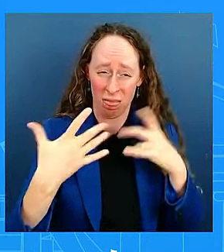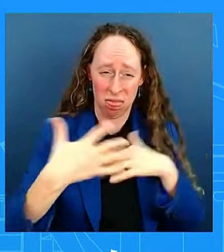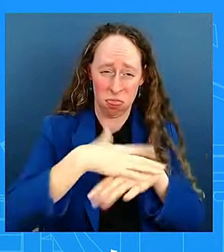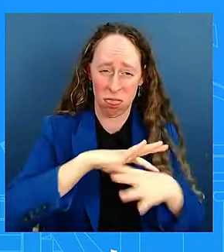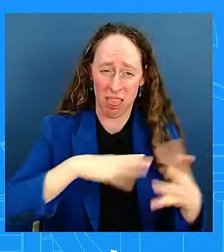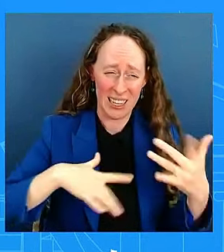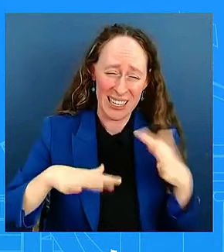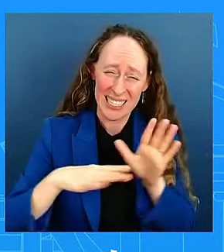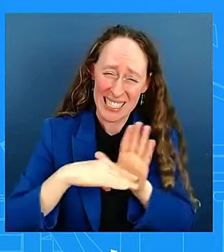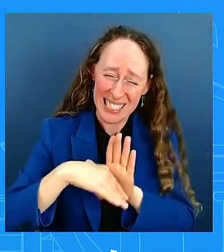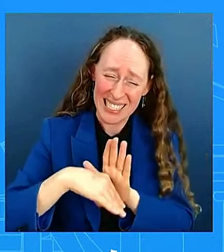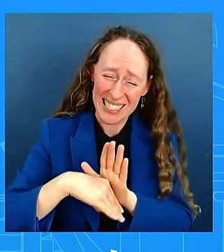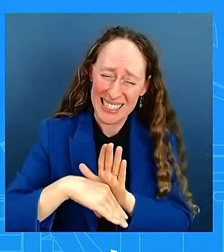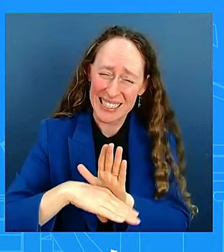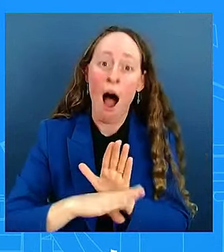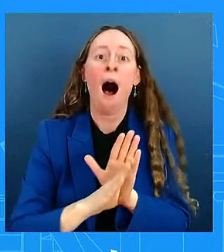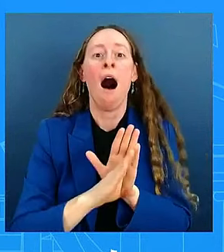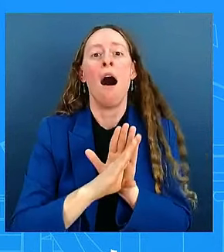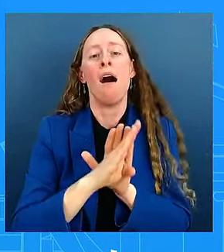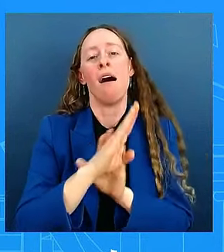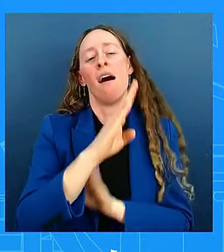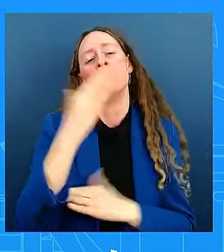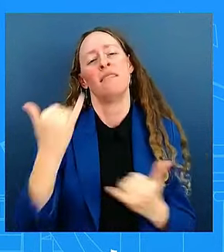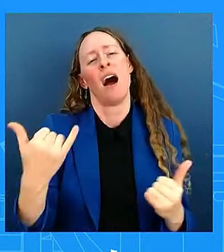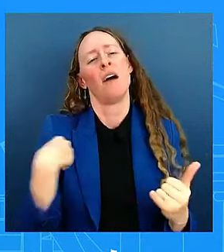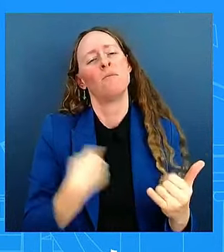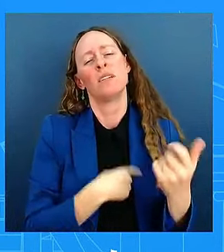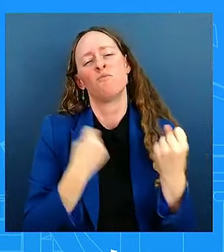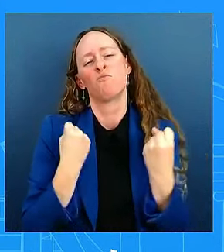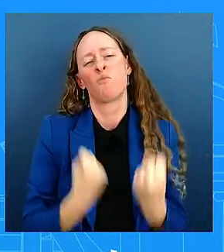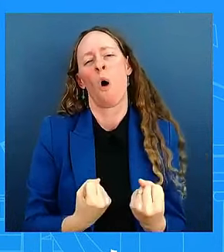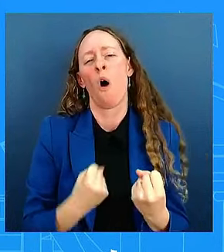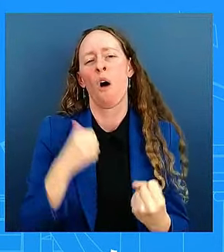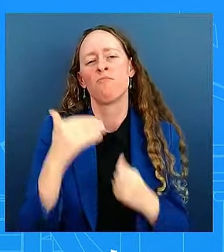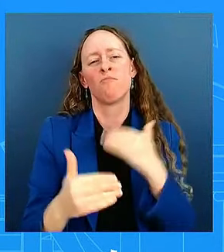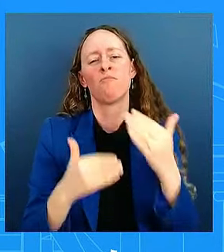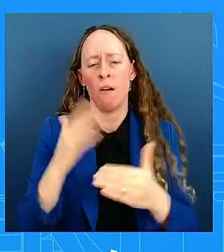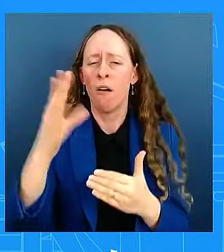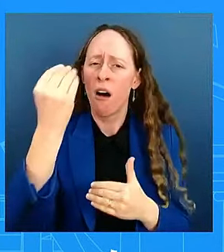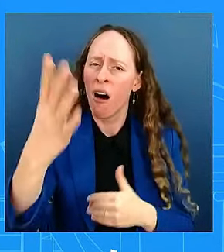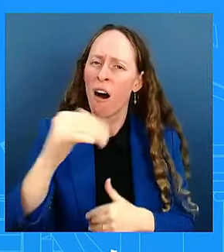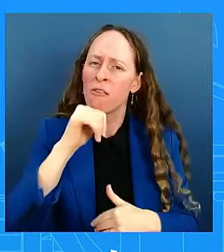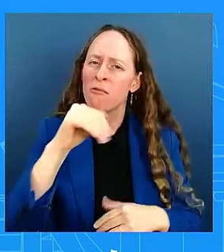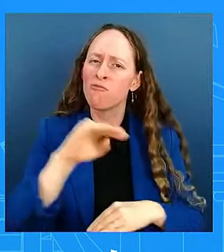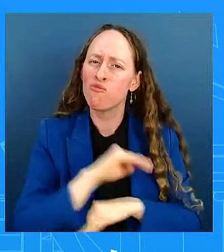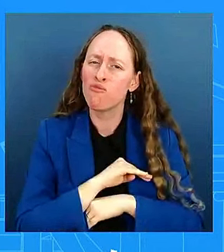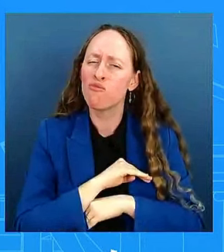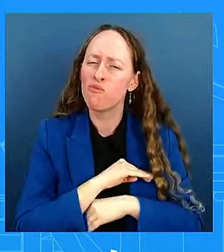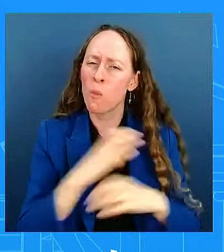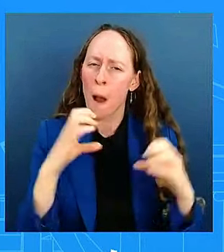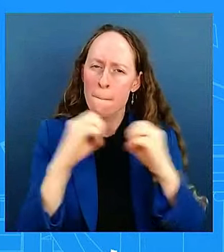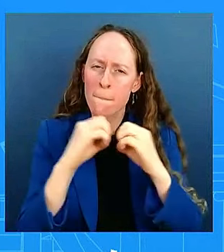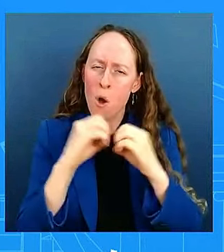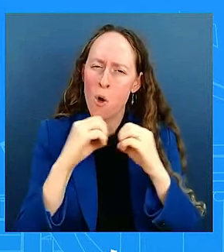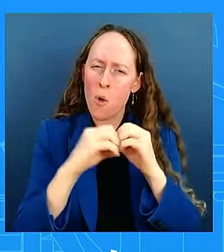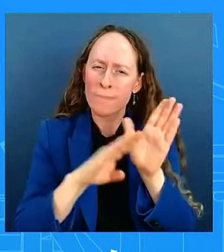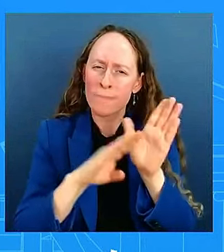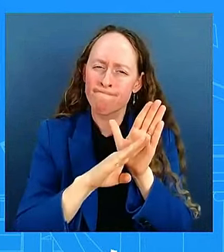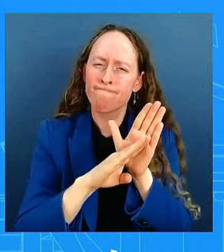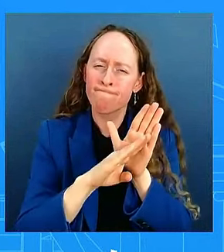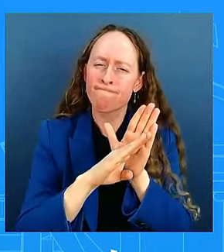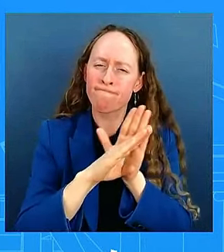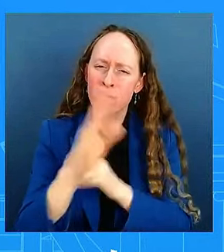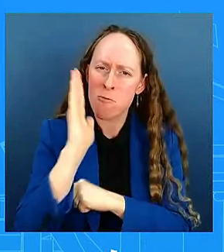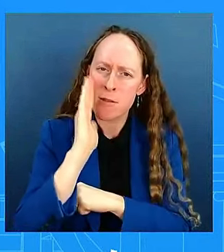got more work to do. We've got more work to do to deal with the things I've just mentioned. And we're going to have to deal with unforeseen